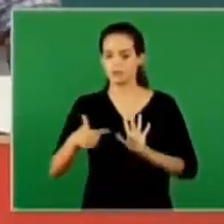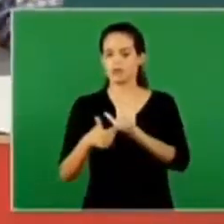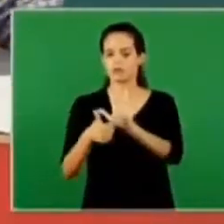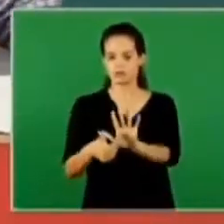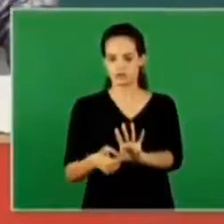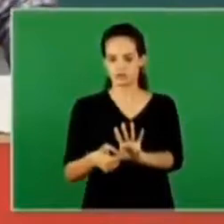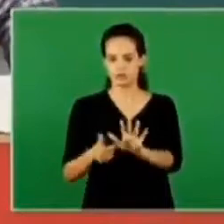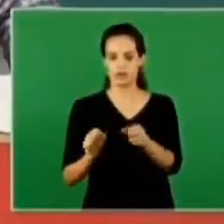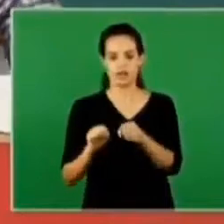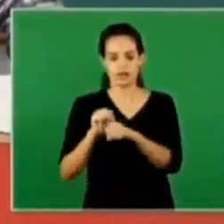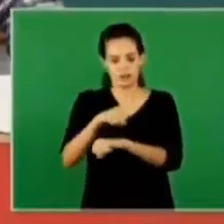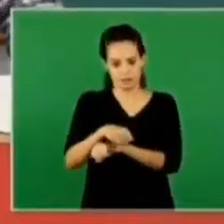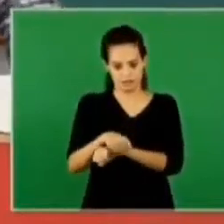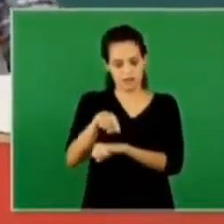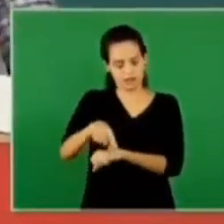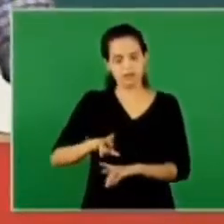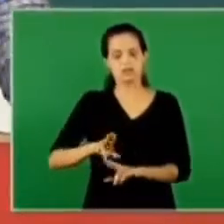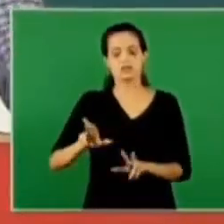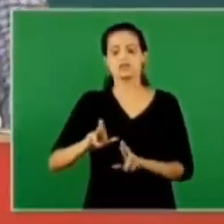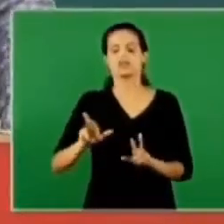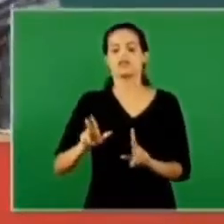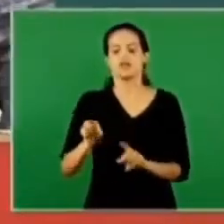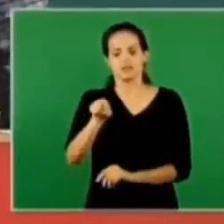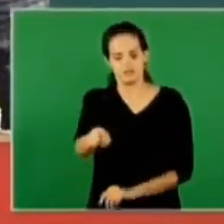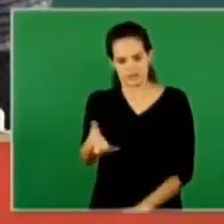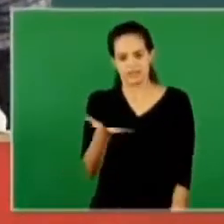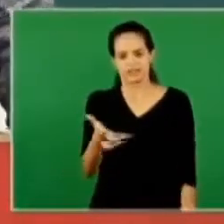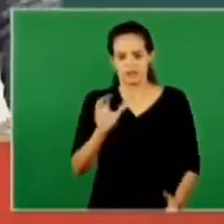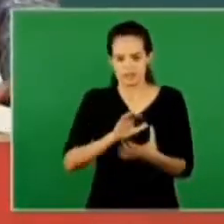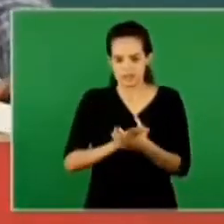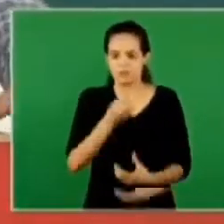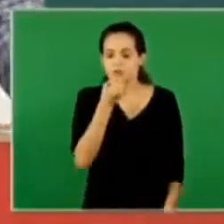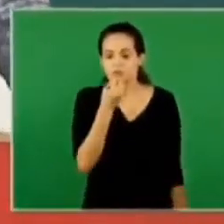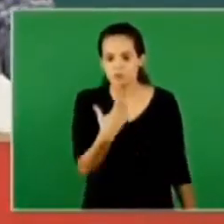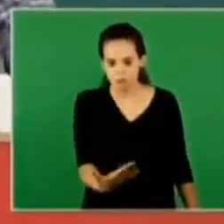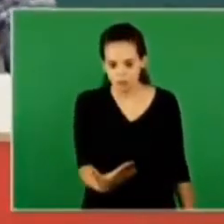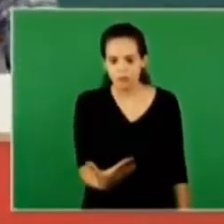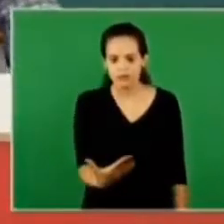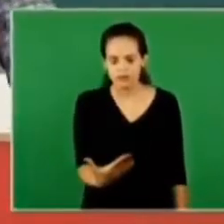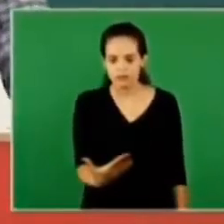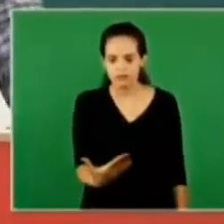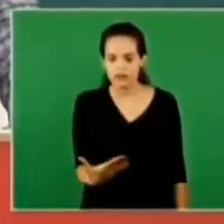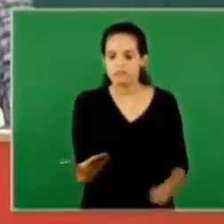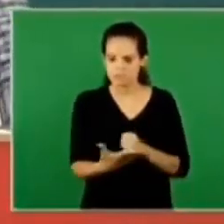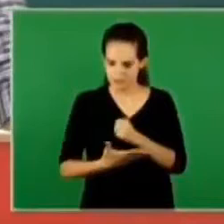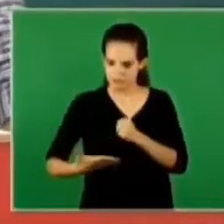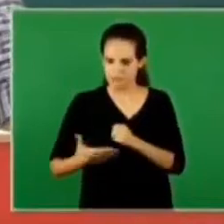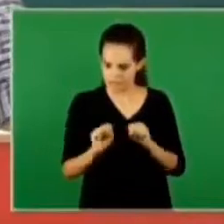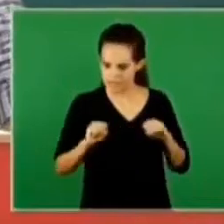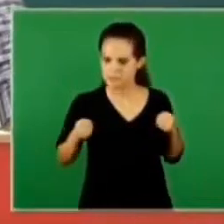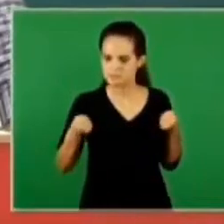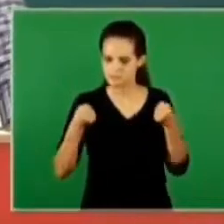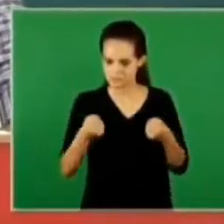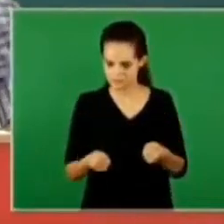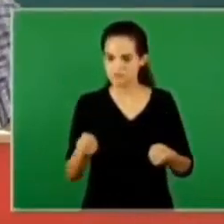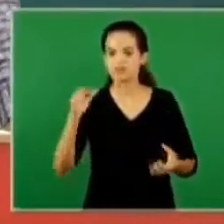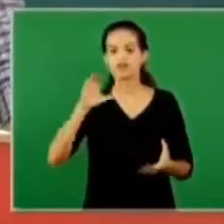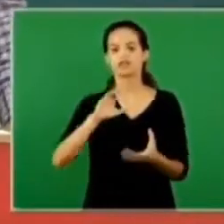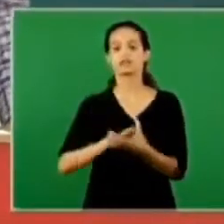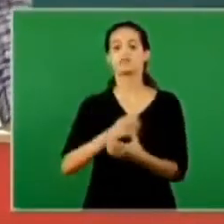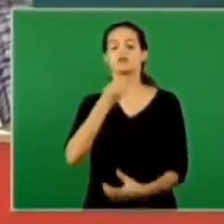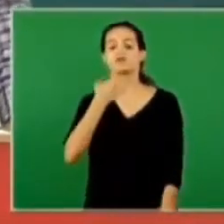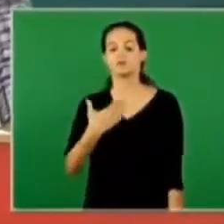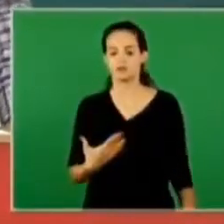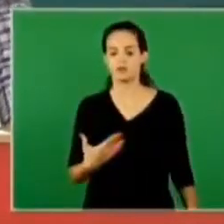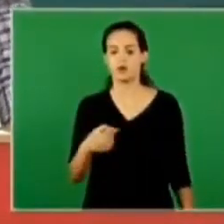from the seminar you want to do right in your marriage you want to do it right in your marriage you